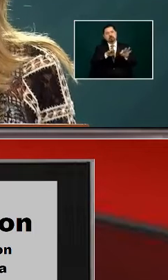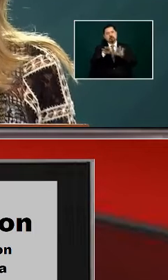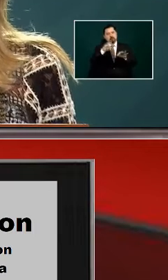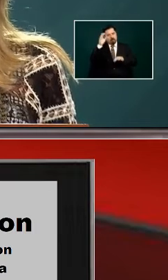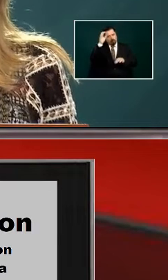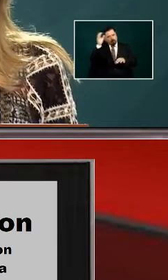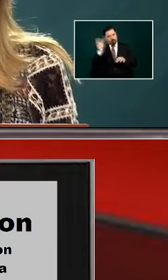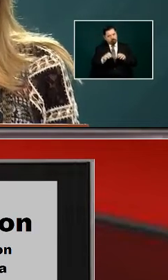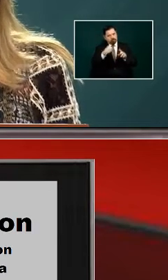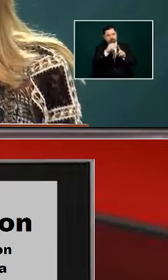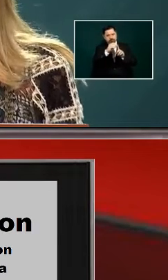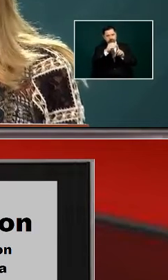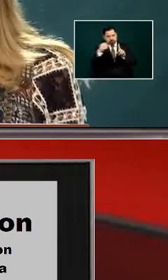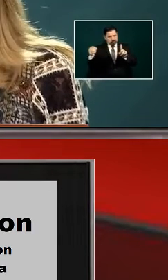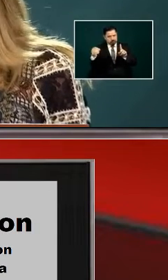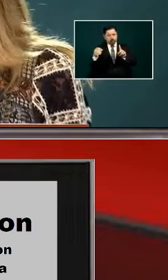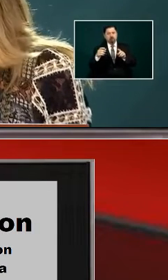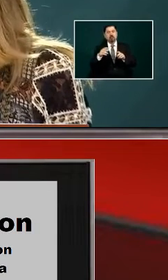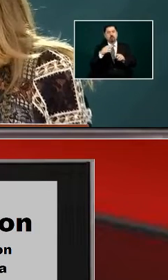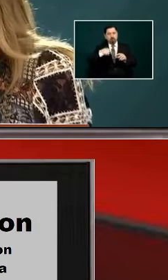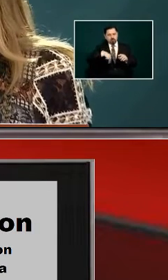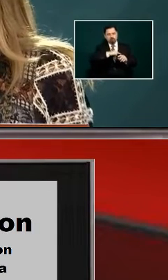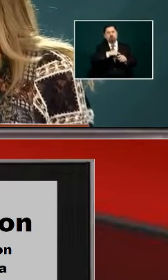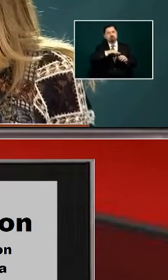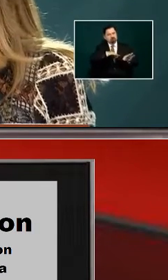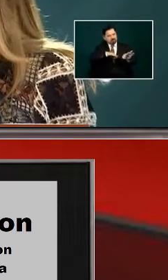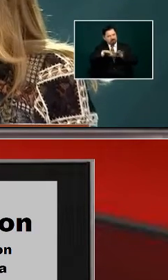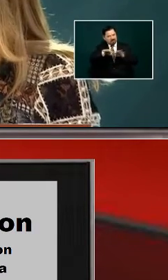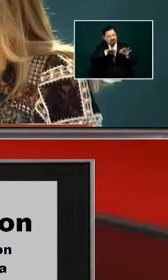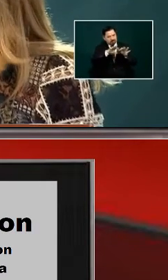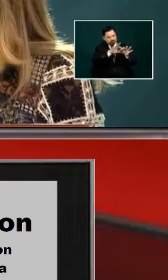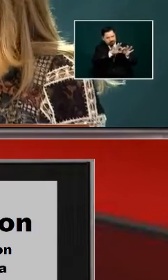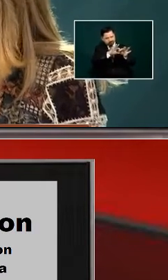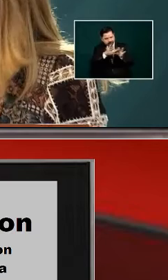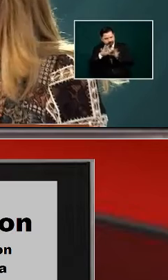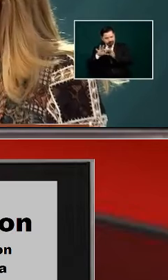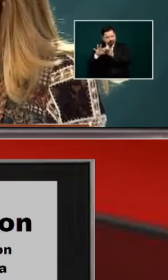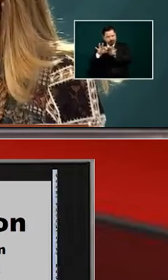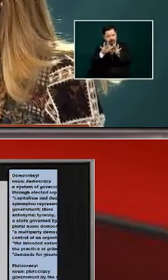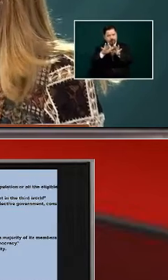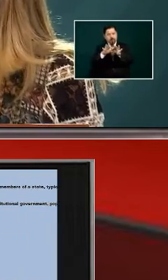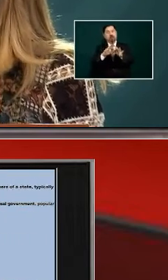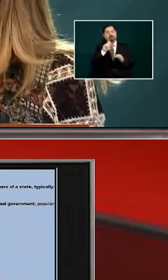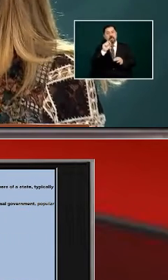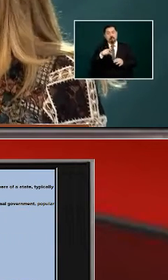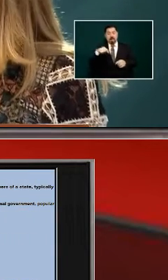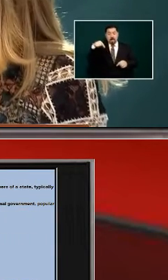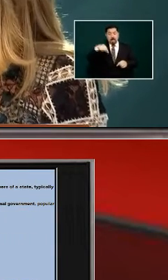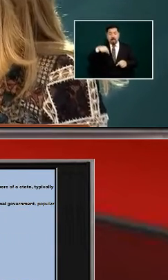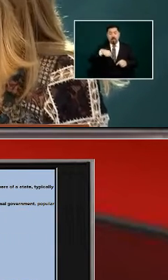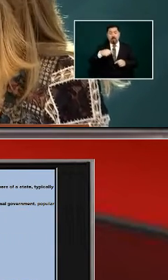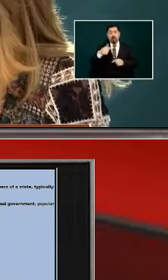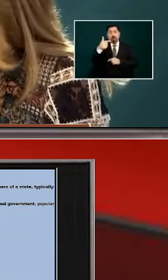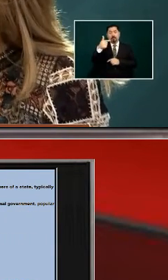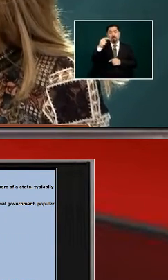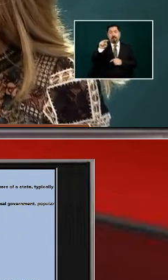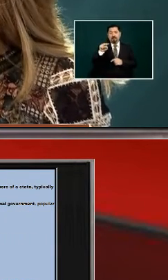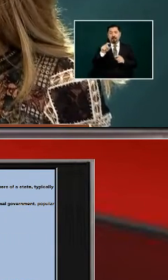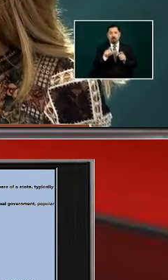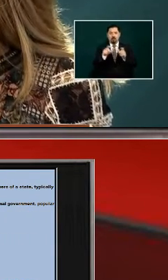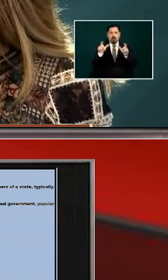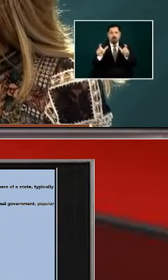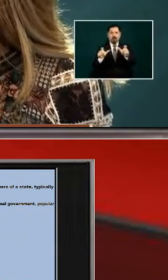and we have a lot of work to do in an organized manner and we appreciate the